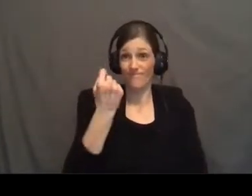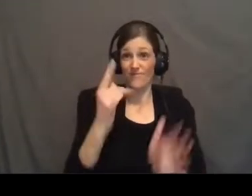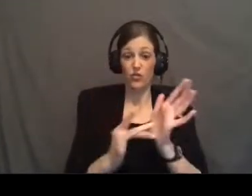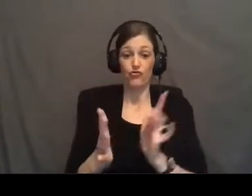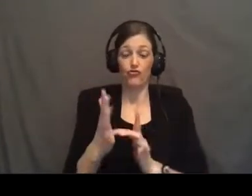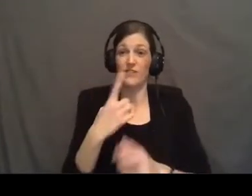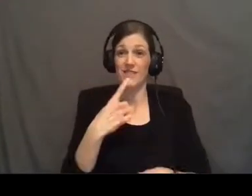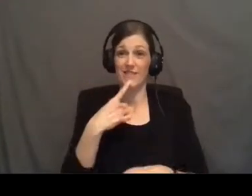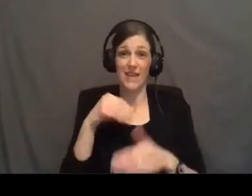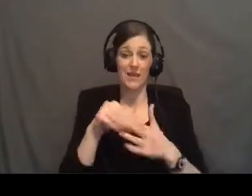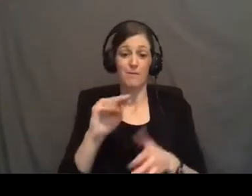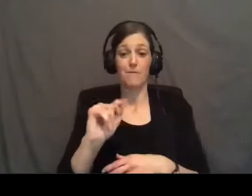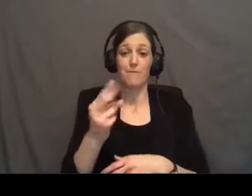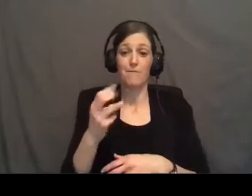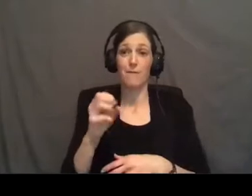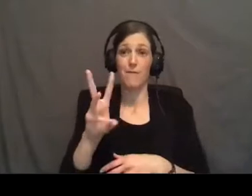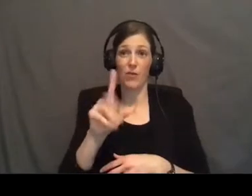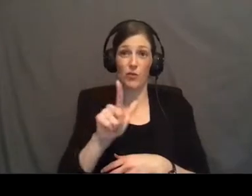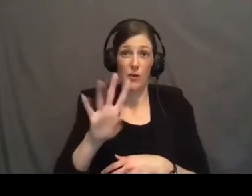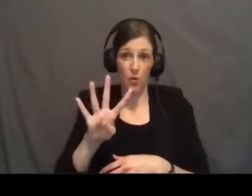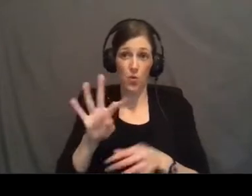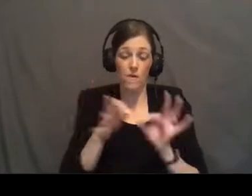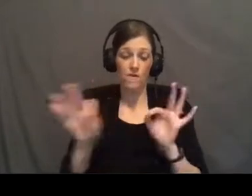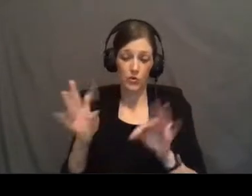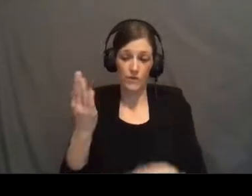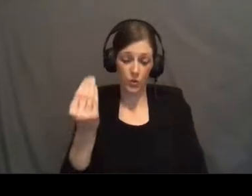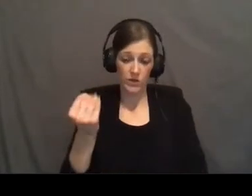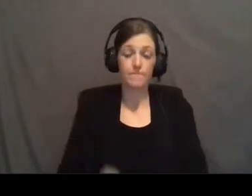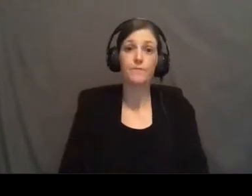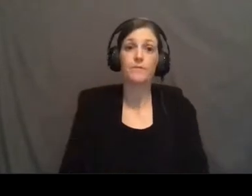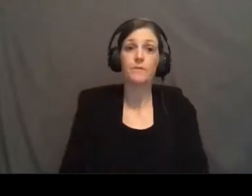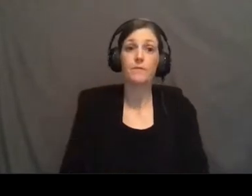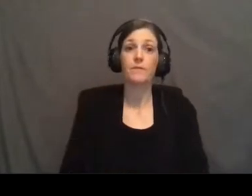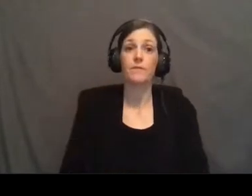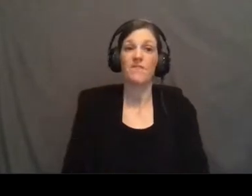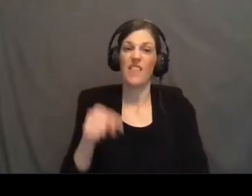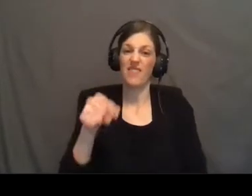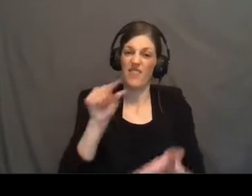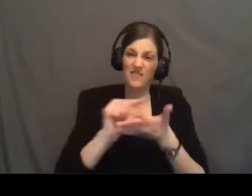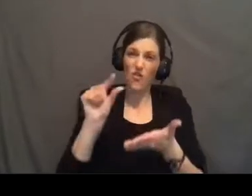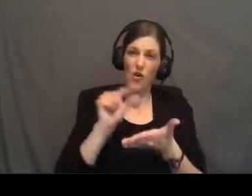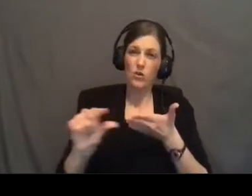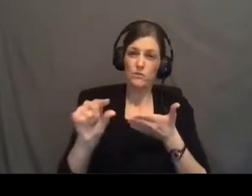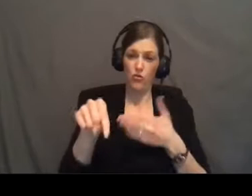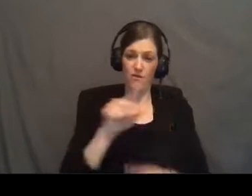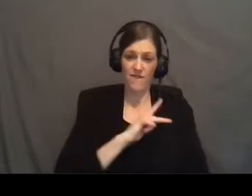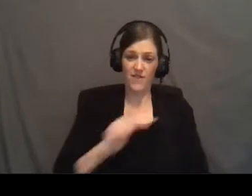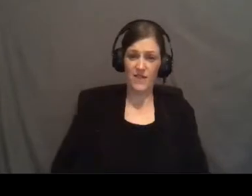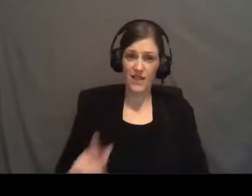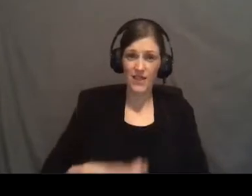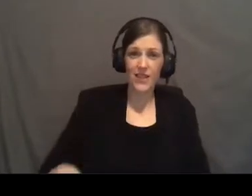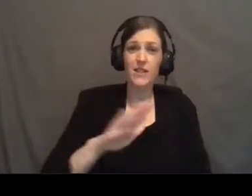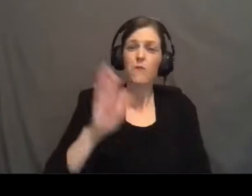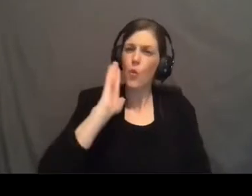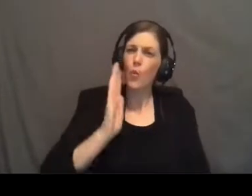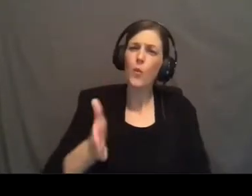in Matthew 24 verse 14 and this gospel of the kingdom will